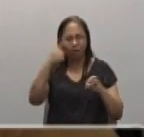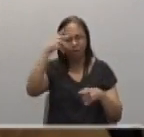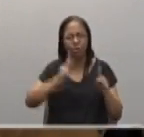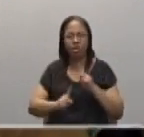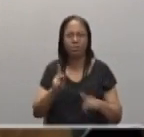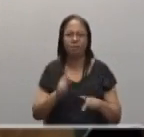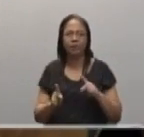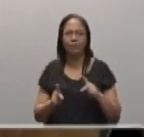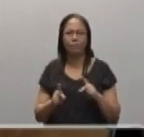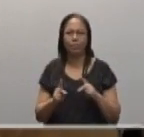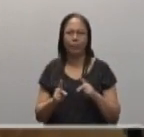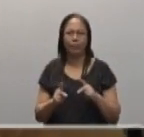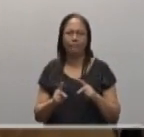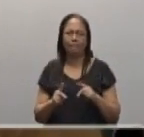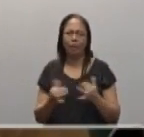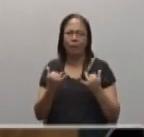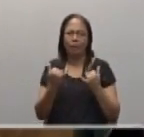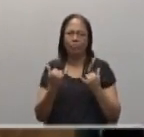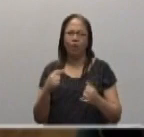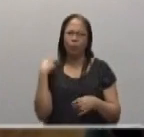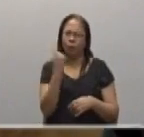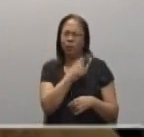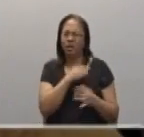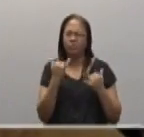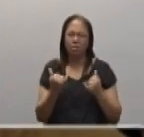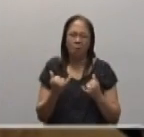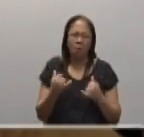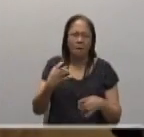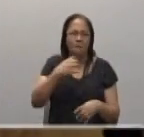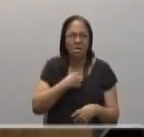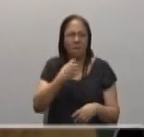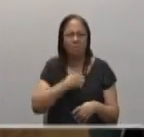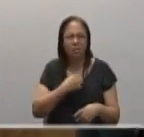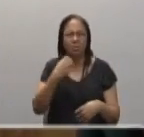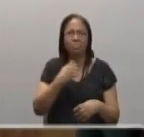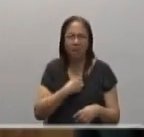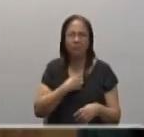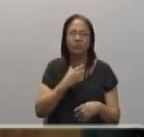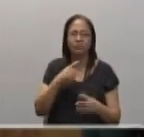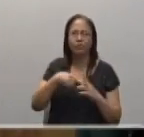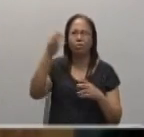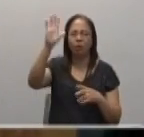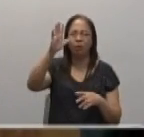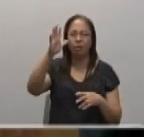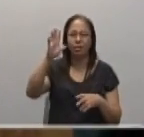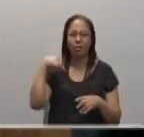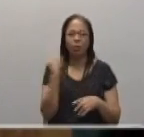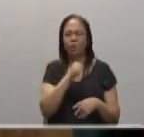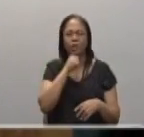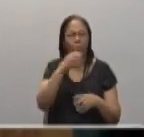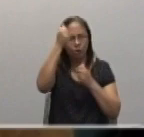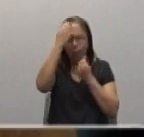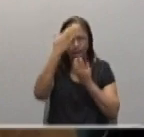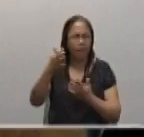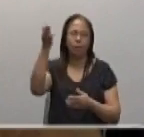even now, we are more used to complain to God instead of to obey to him.